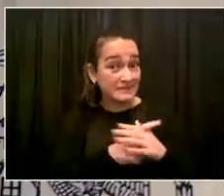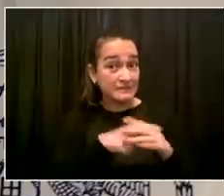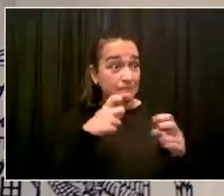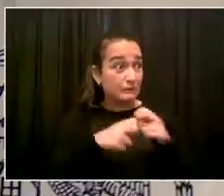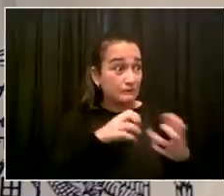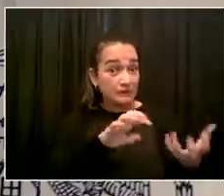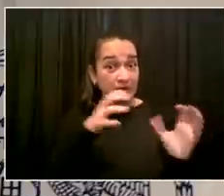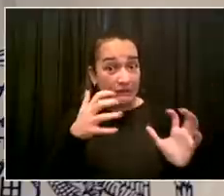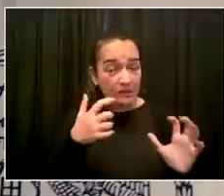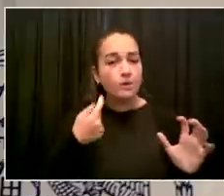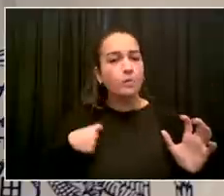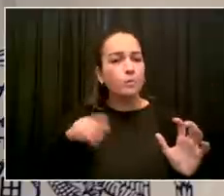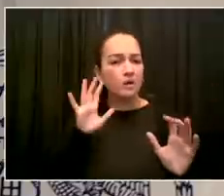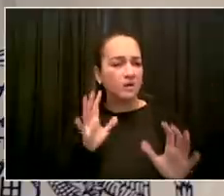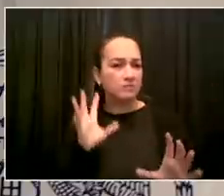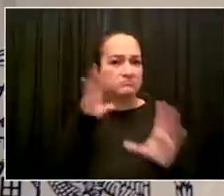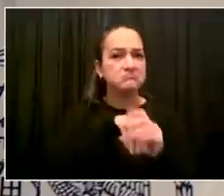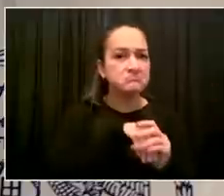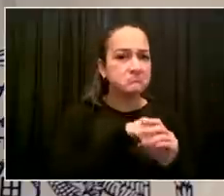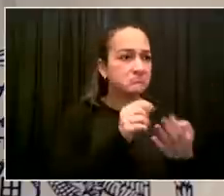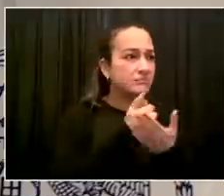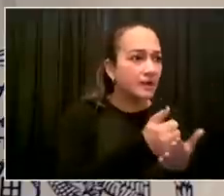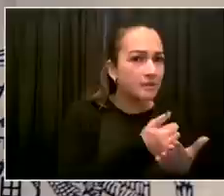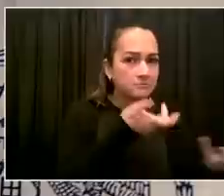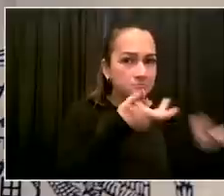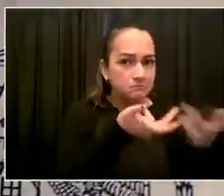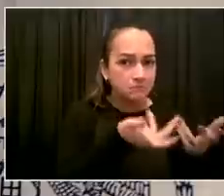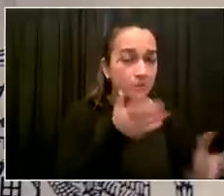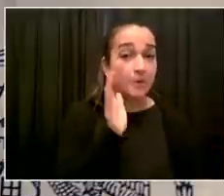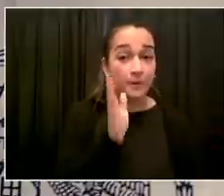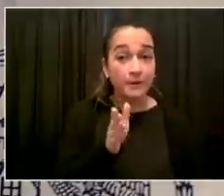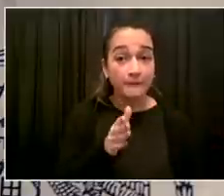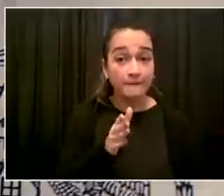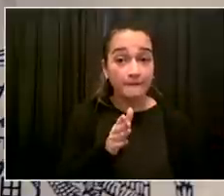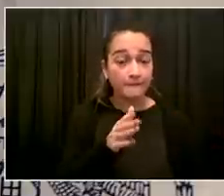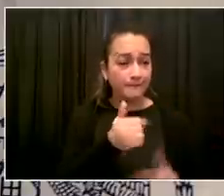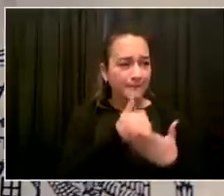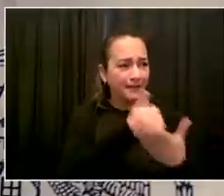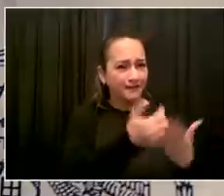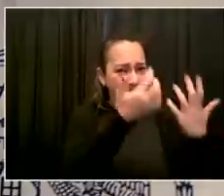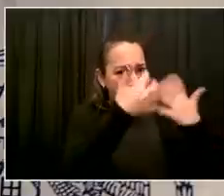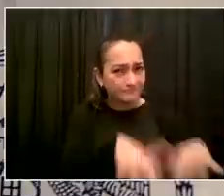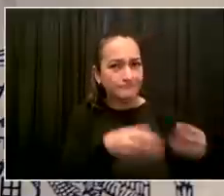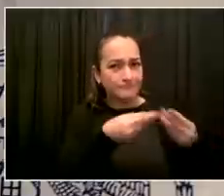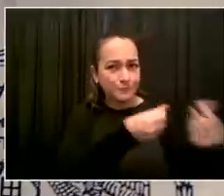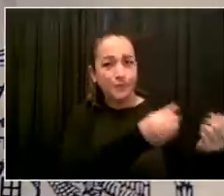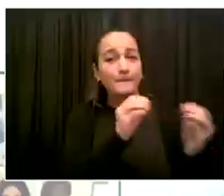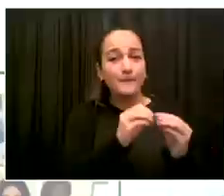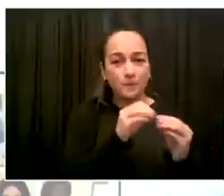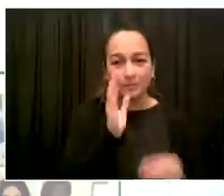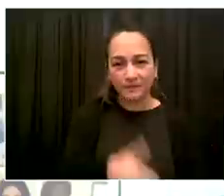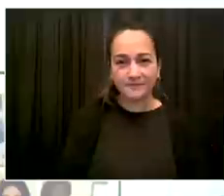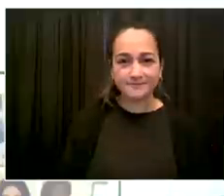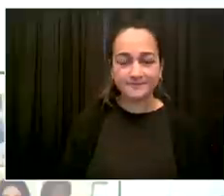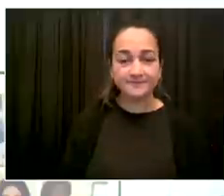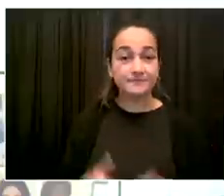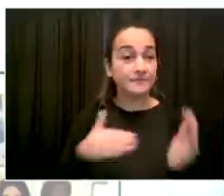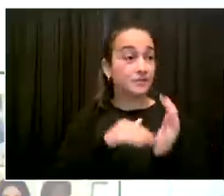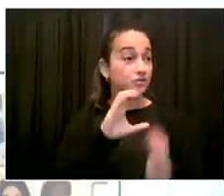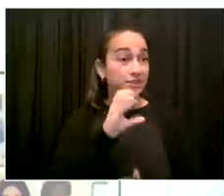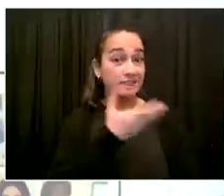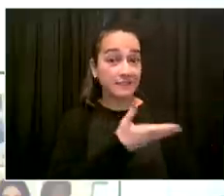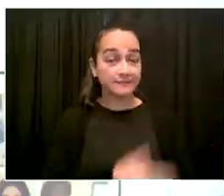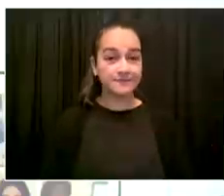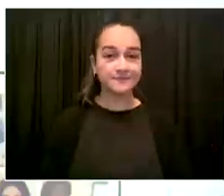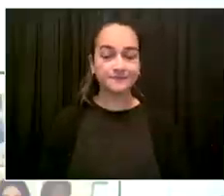make adjustments to help address. Dr. Choksi, Dr. Katz, you want to speak to that? Yes, sir. That's